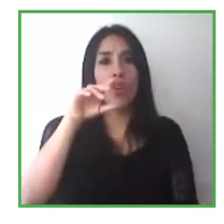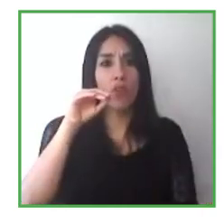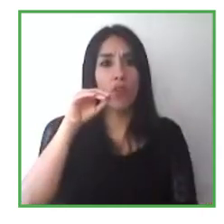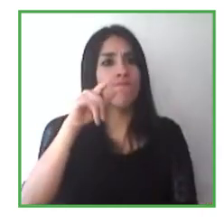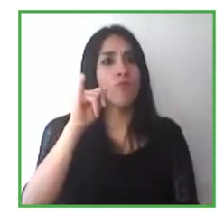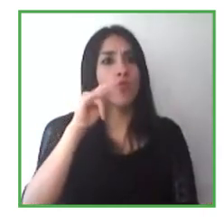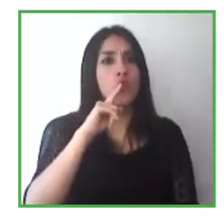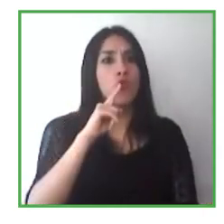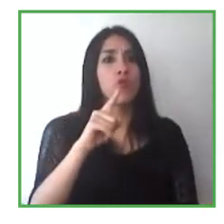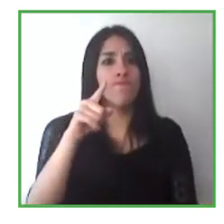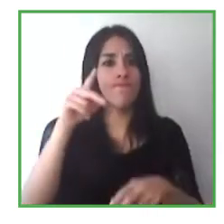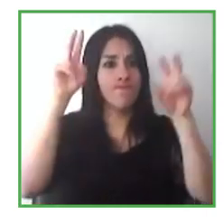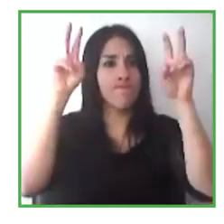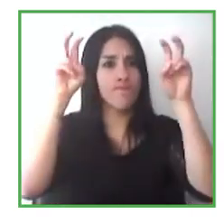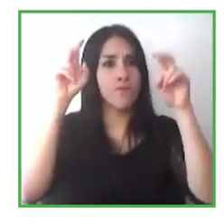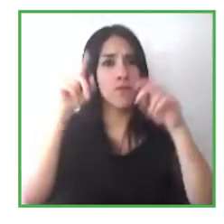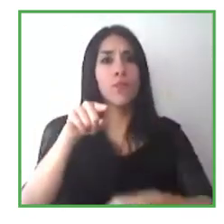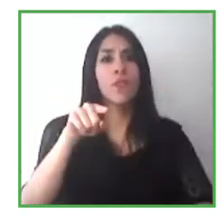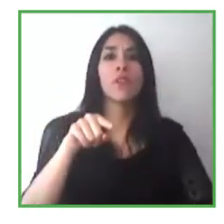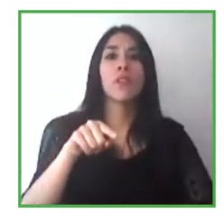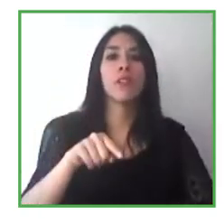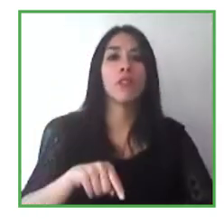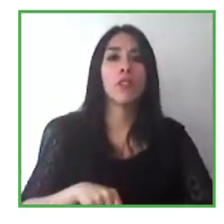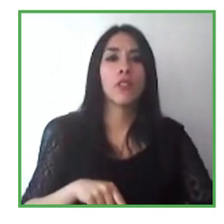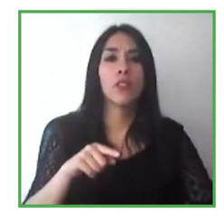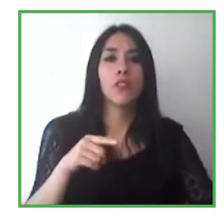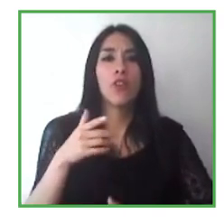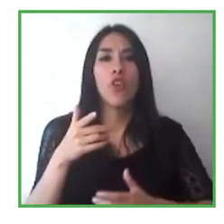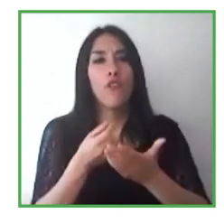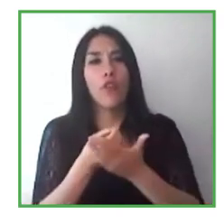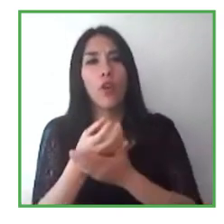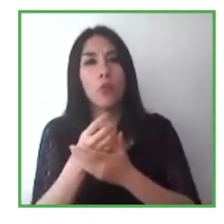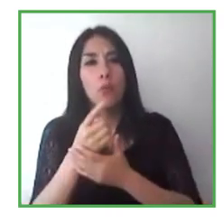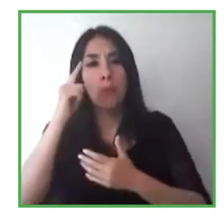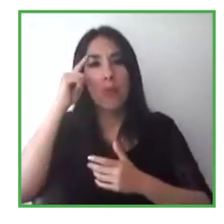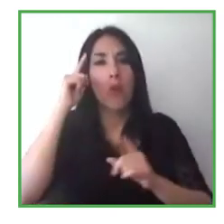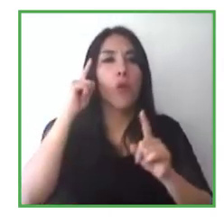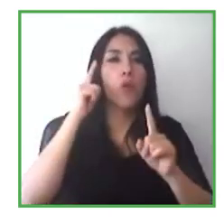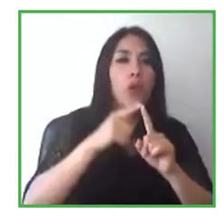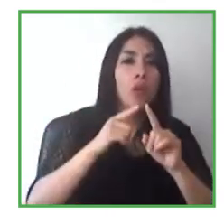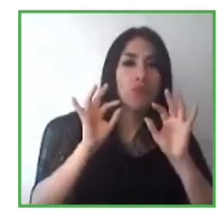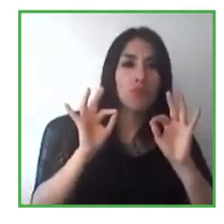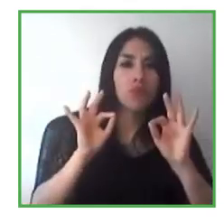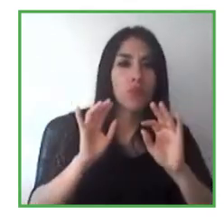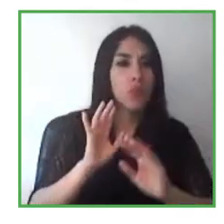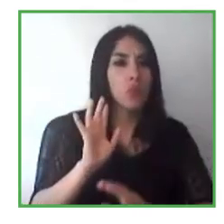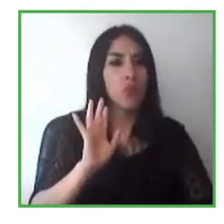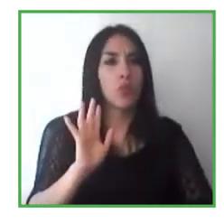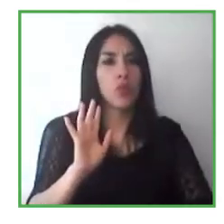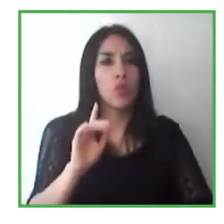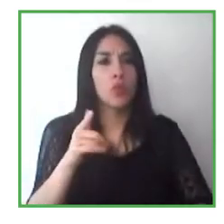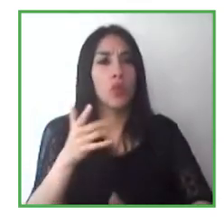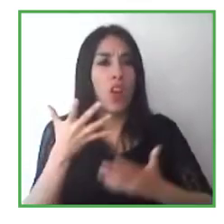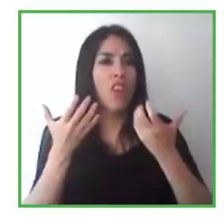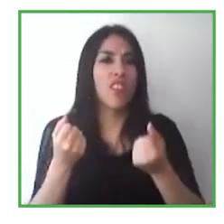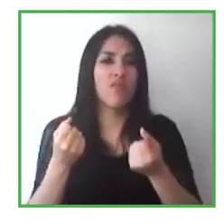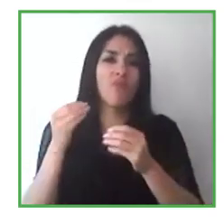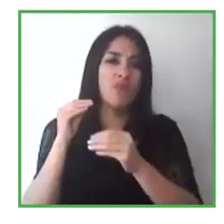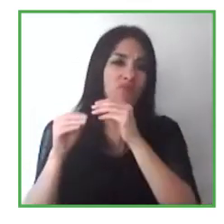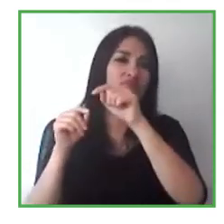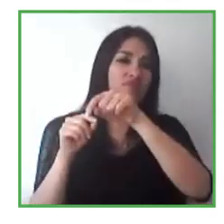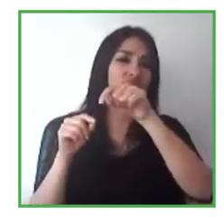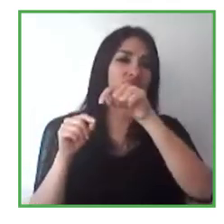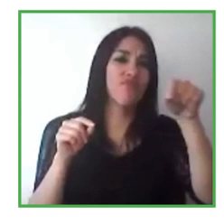I'd like to just thank all of our panelists for their great contributions, not only to the world of disability inclusion, but also